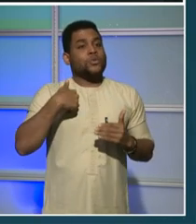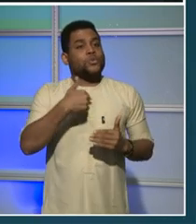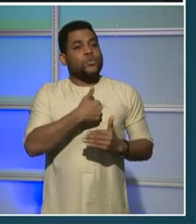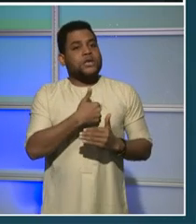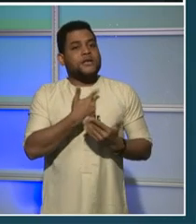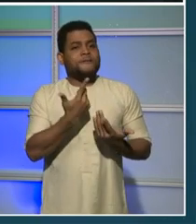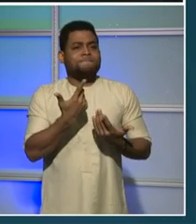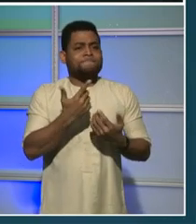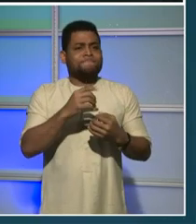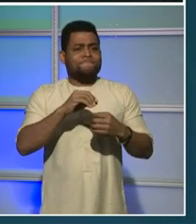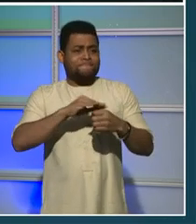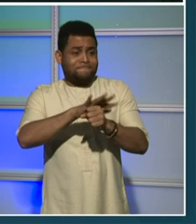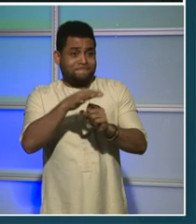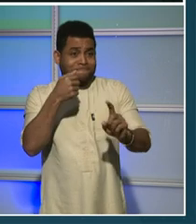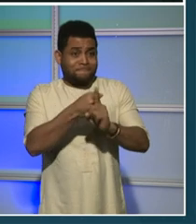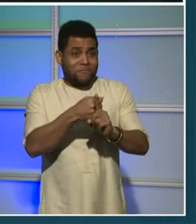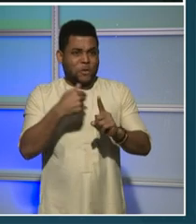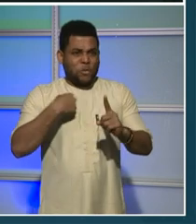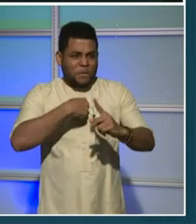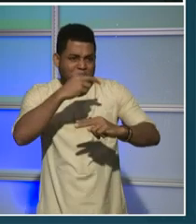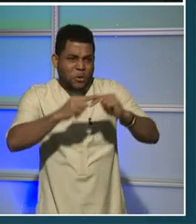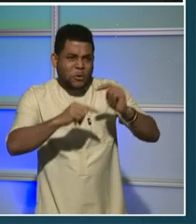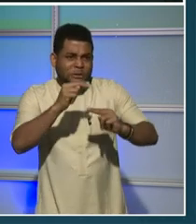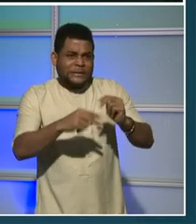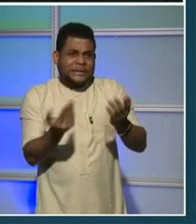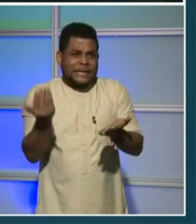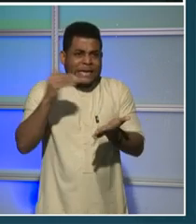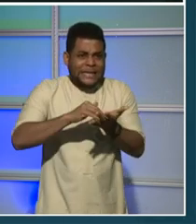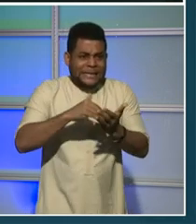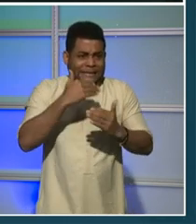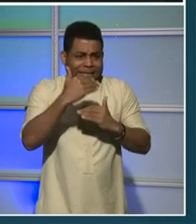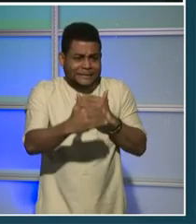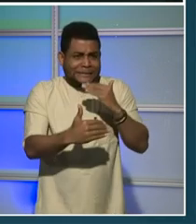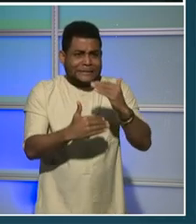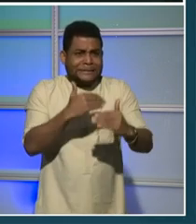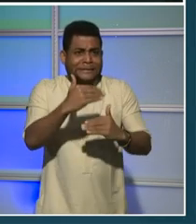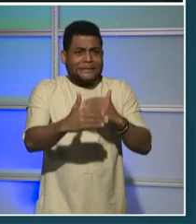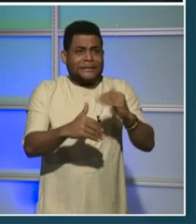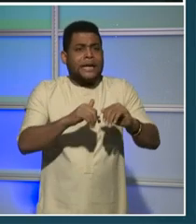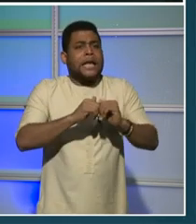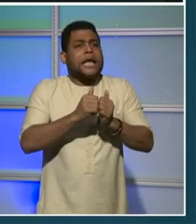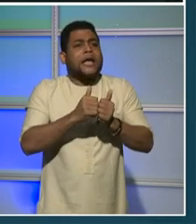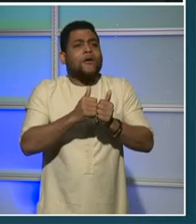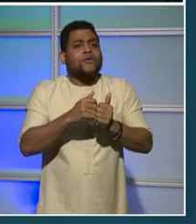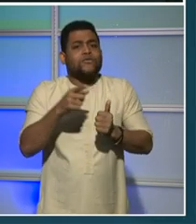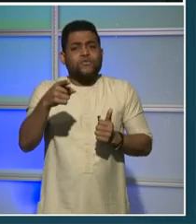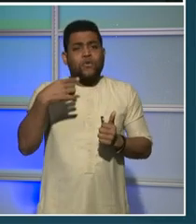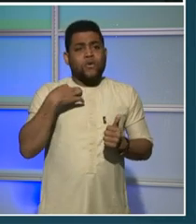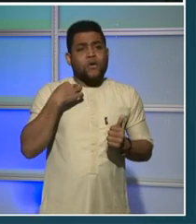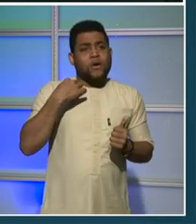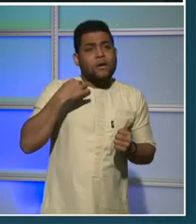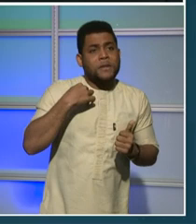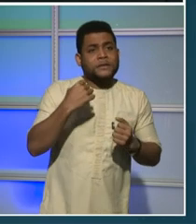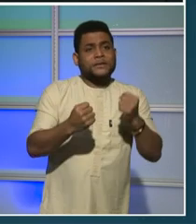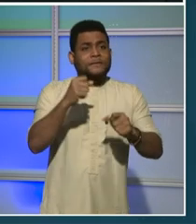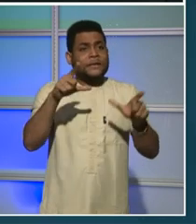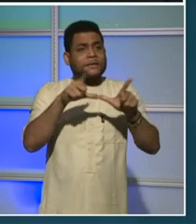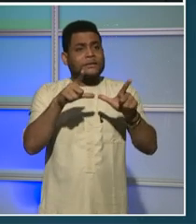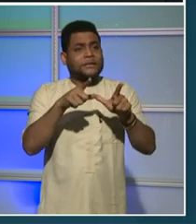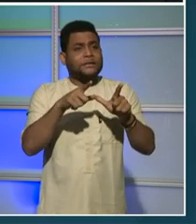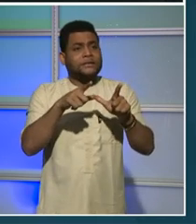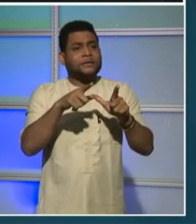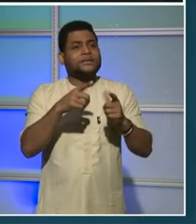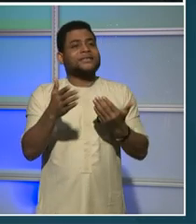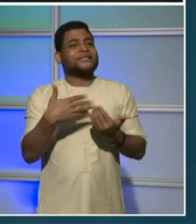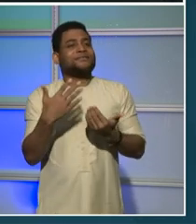to help build upon our services, such as digitizing driver licensings, providing more equipment and staffing